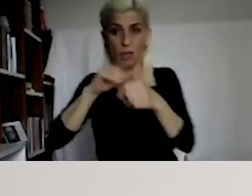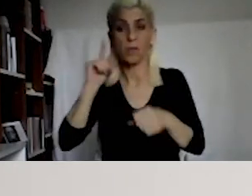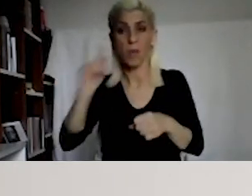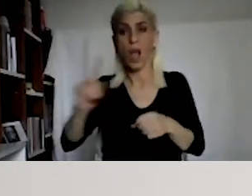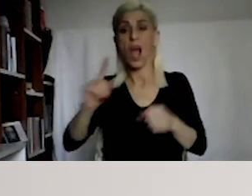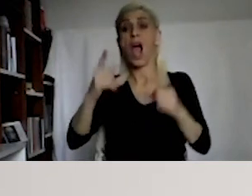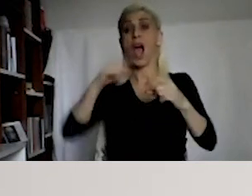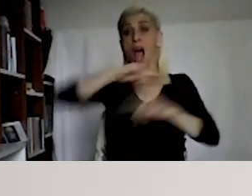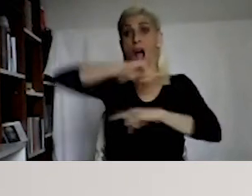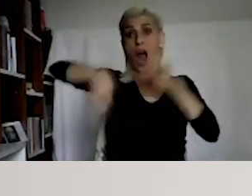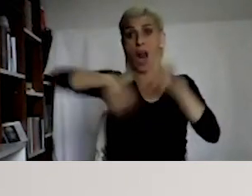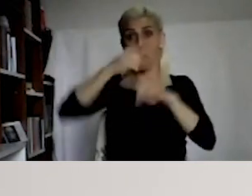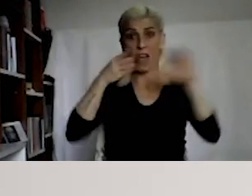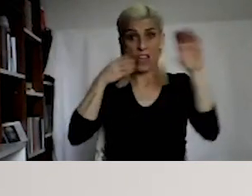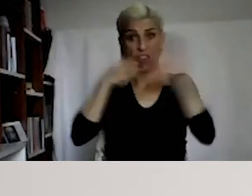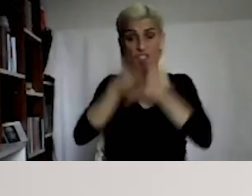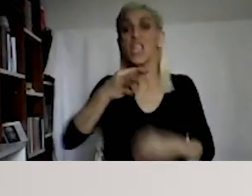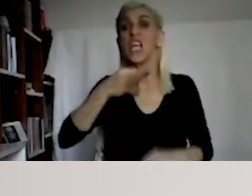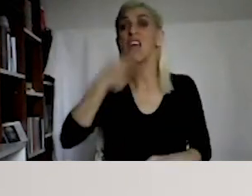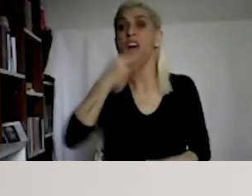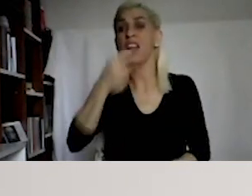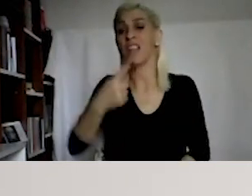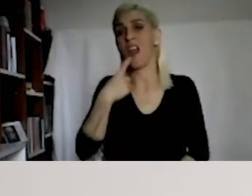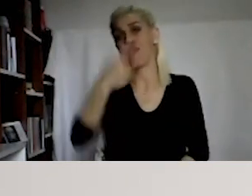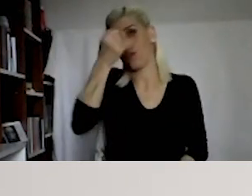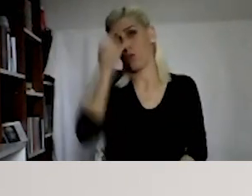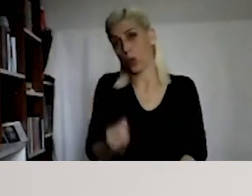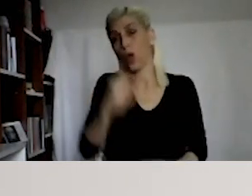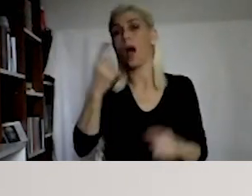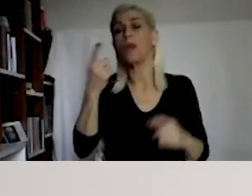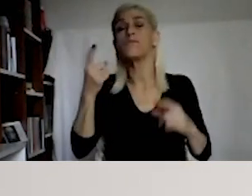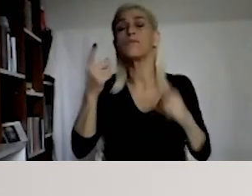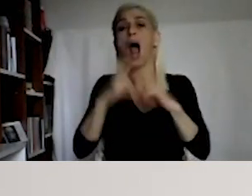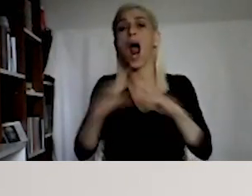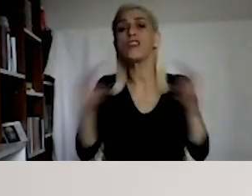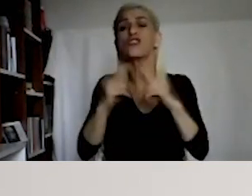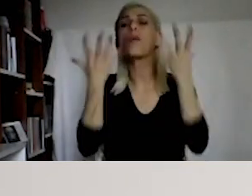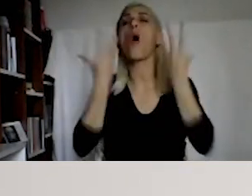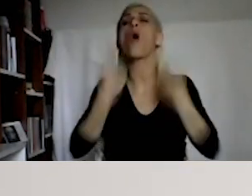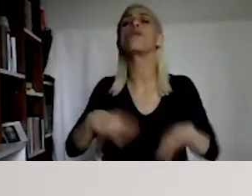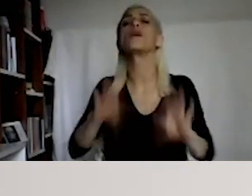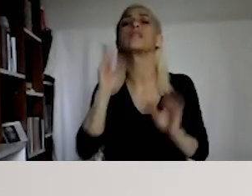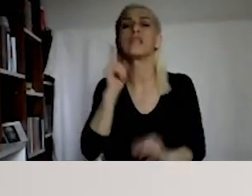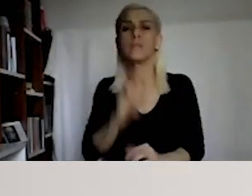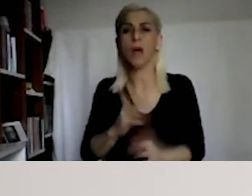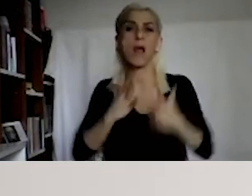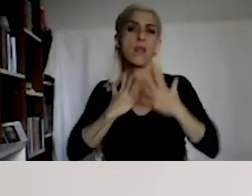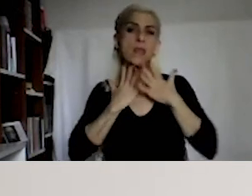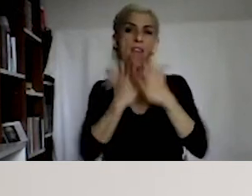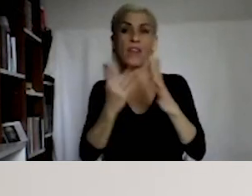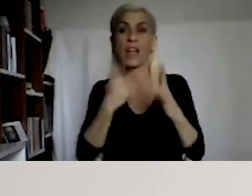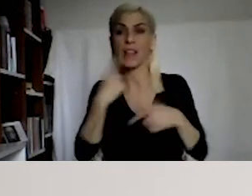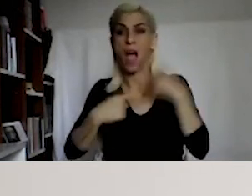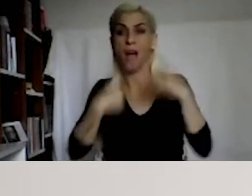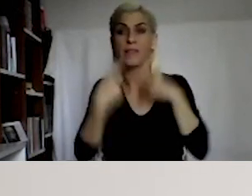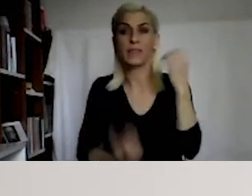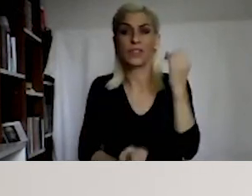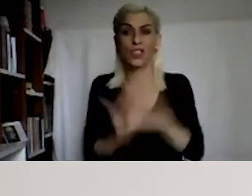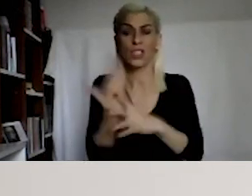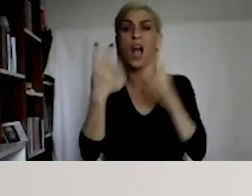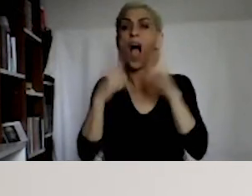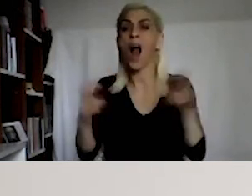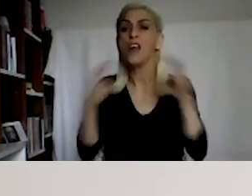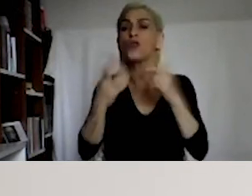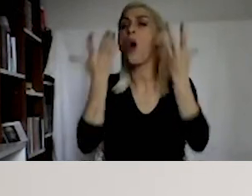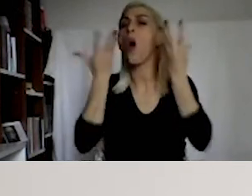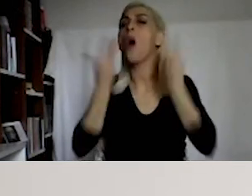community and this is a violation of the rule of effective